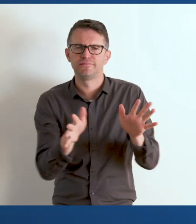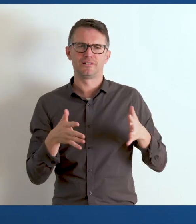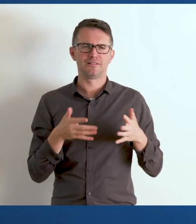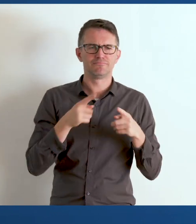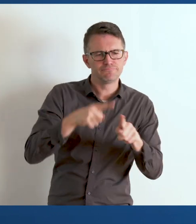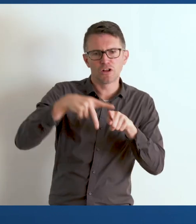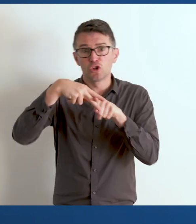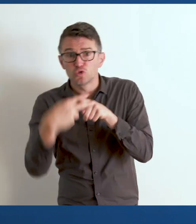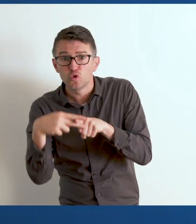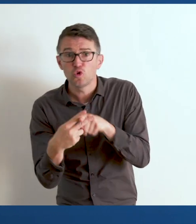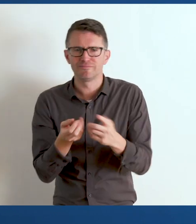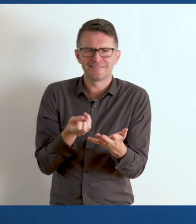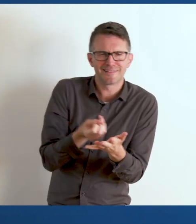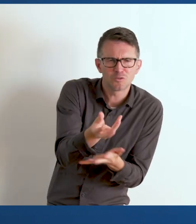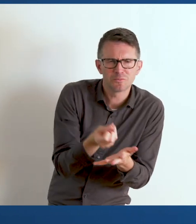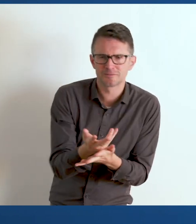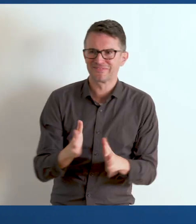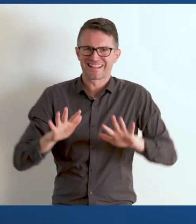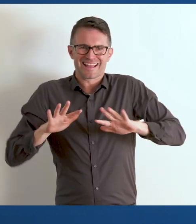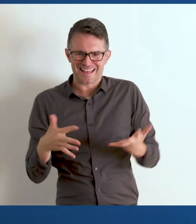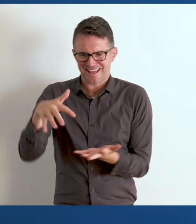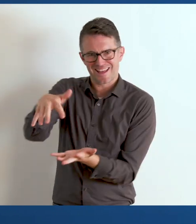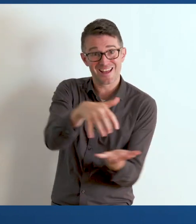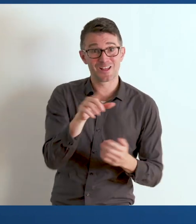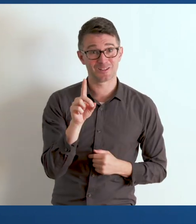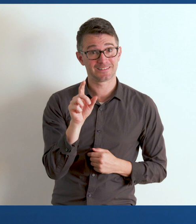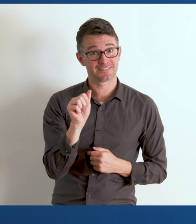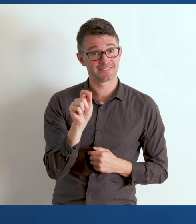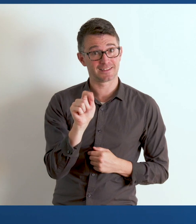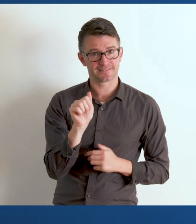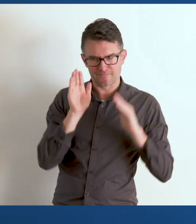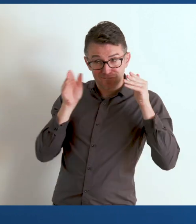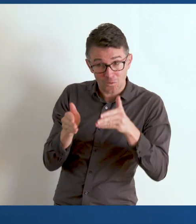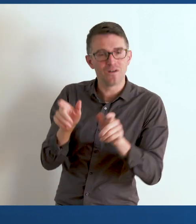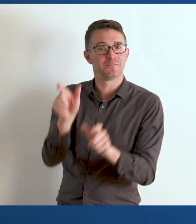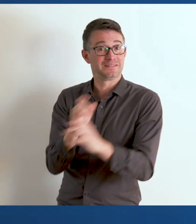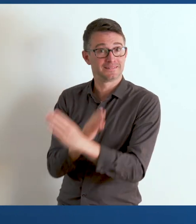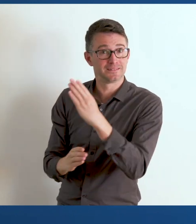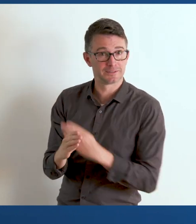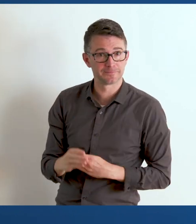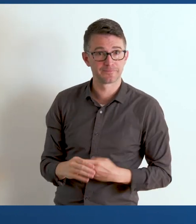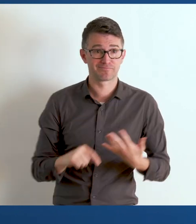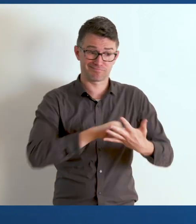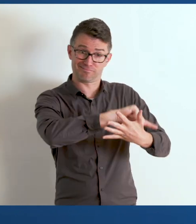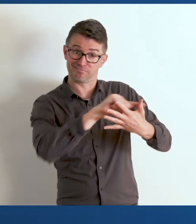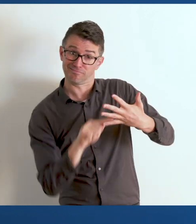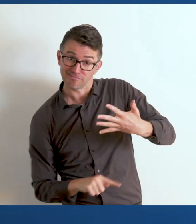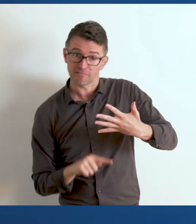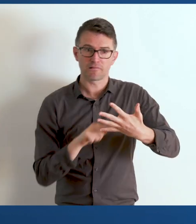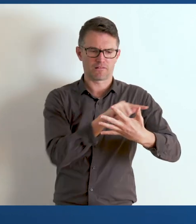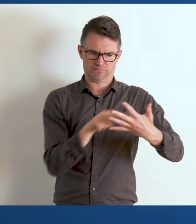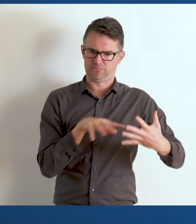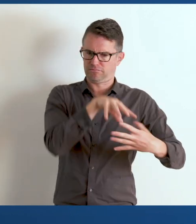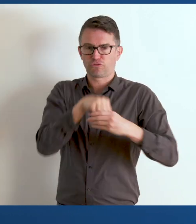the available tools that countries can use to collect data on persons with disabilities. There are five videos as part